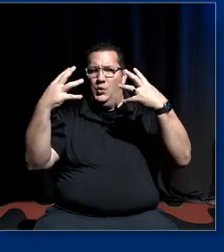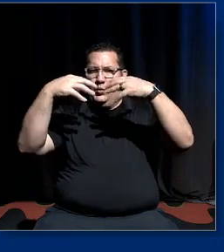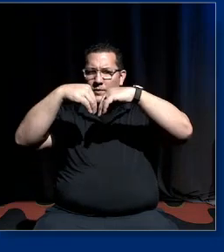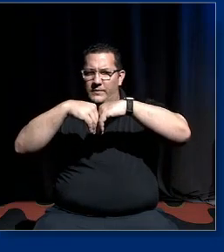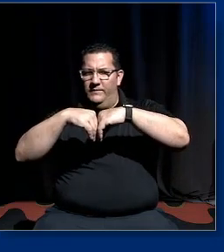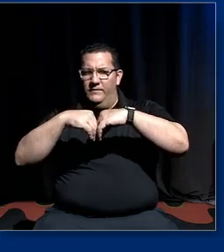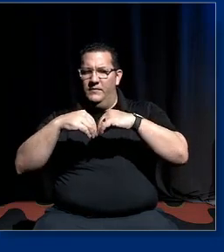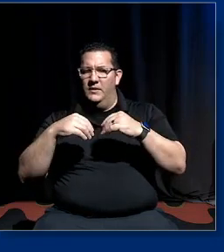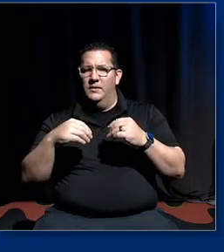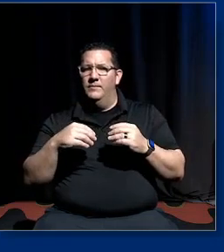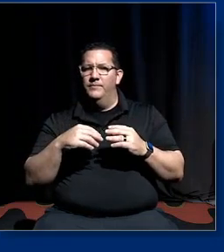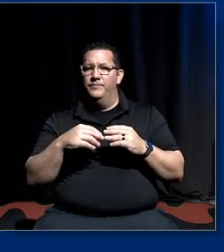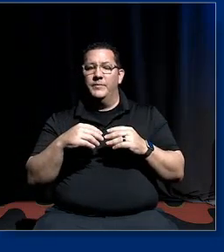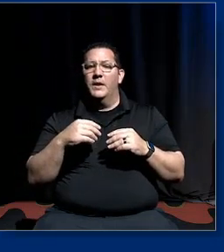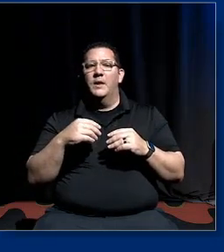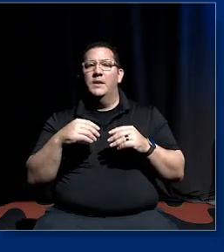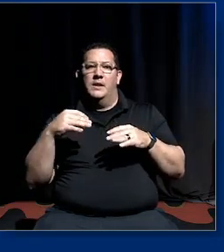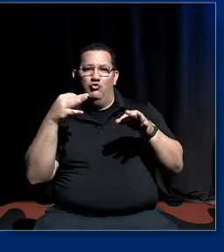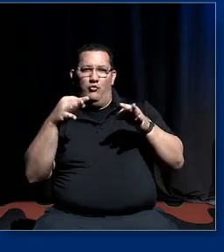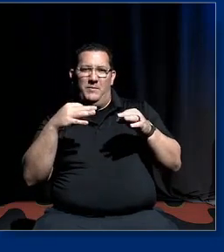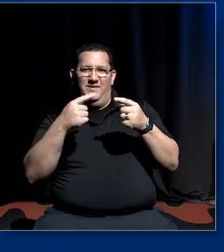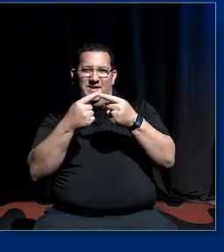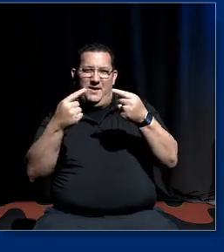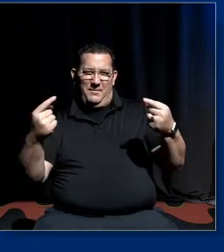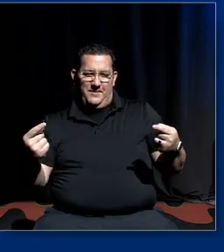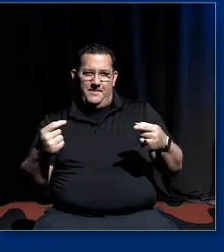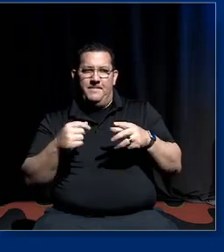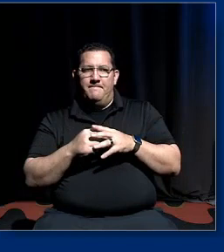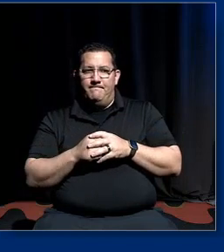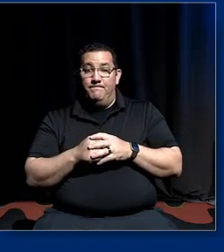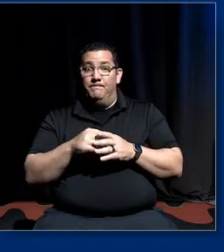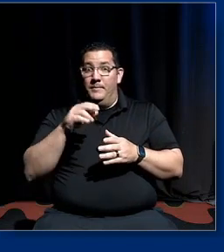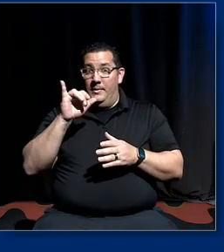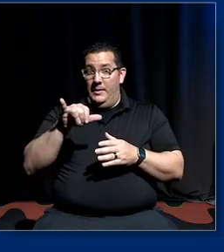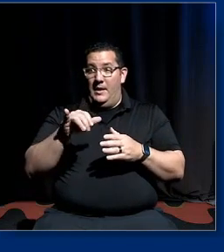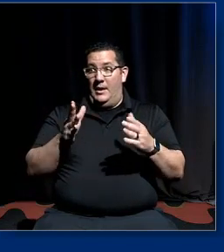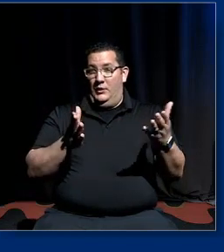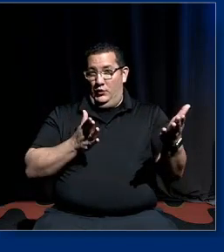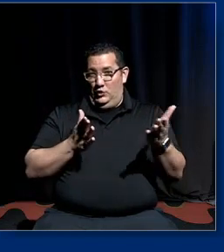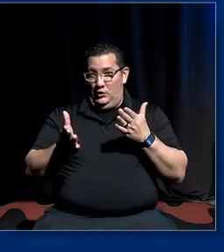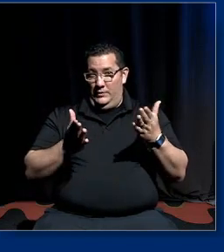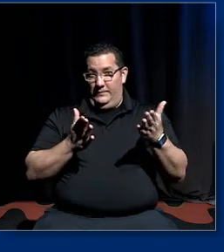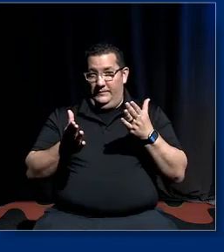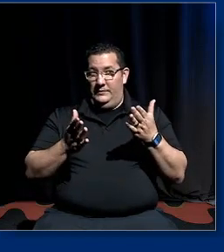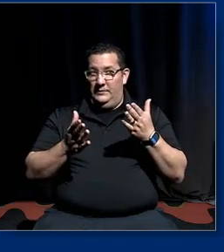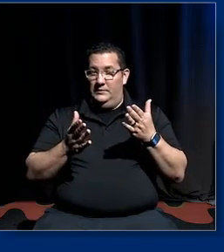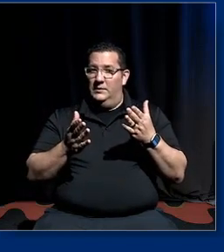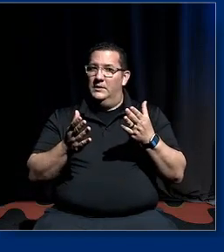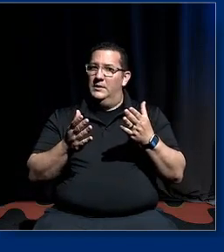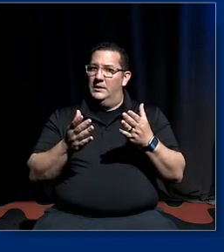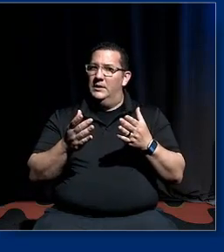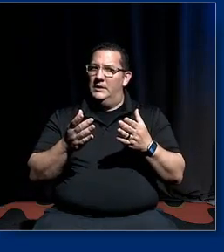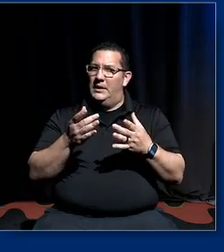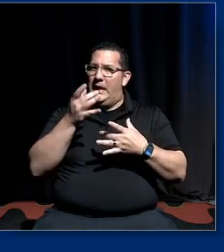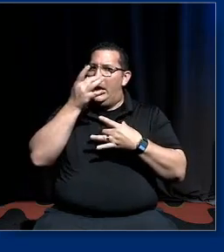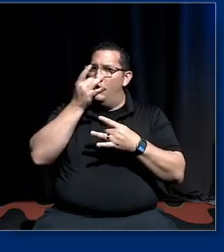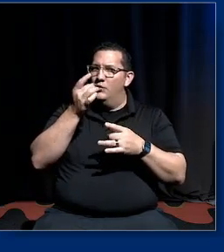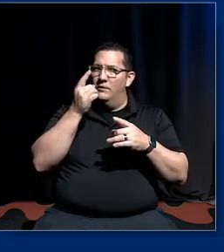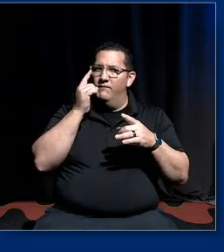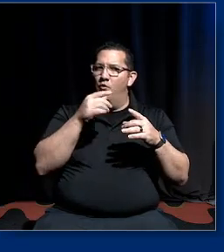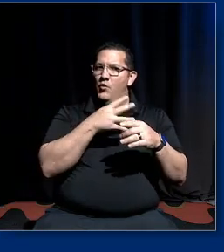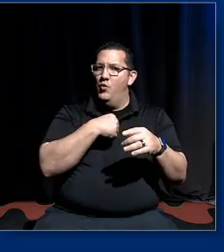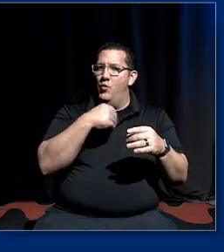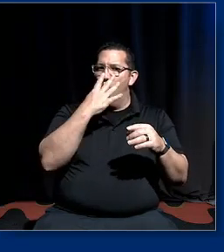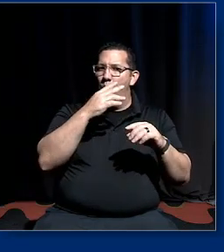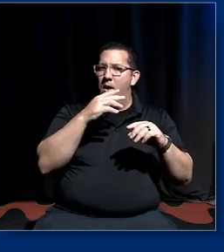they're told it's the exact opposite of those things and that serves the interests of white power